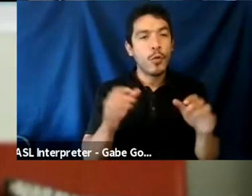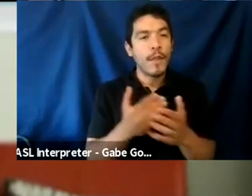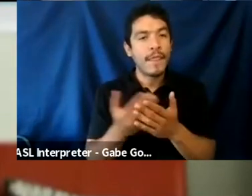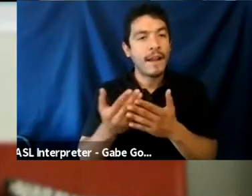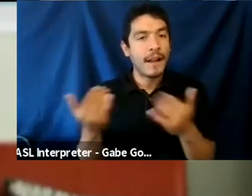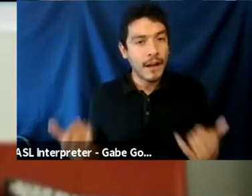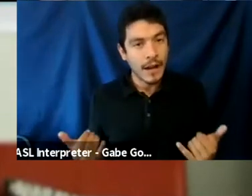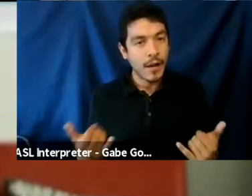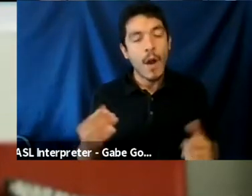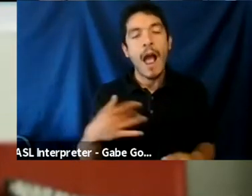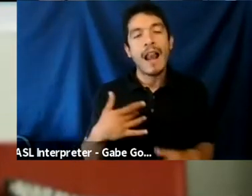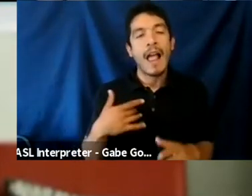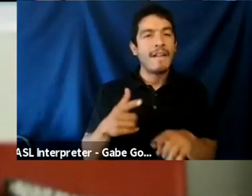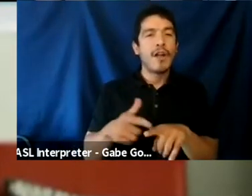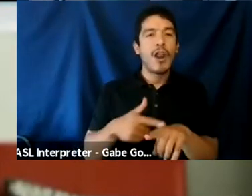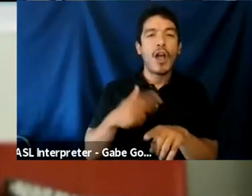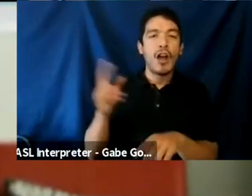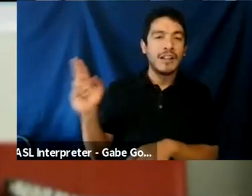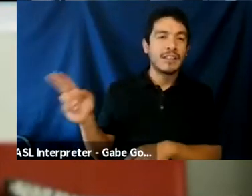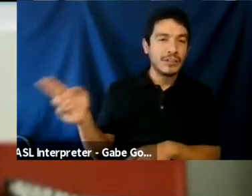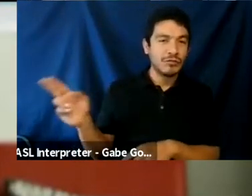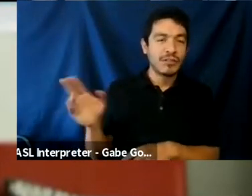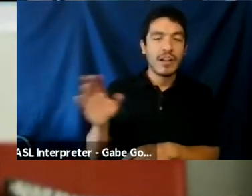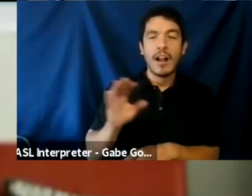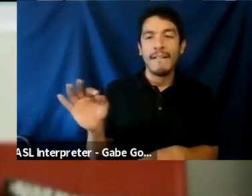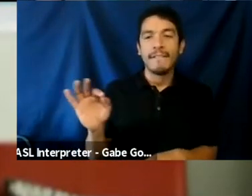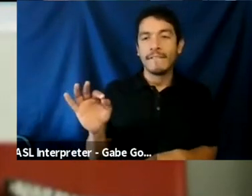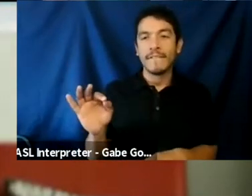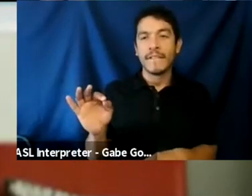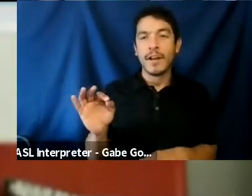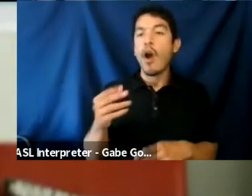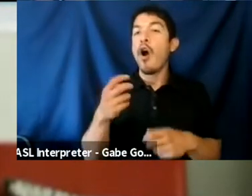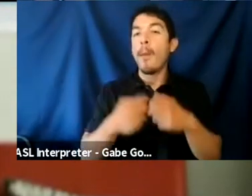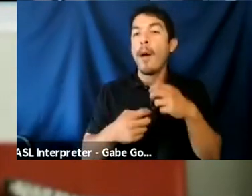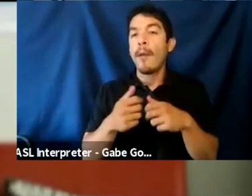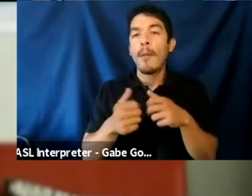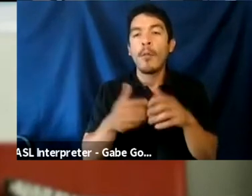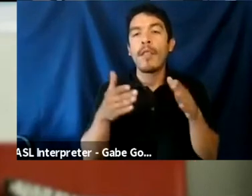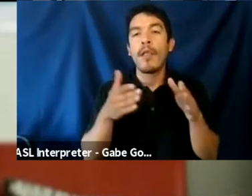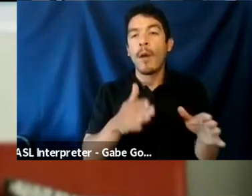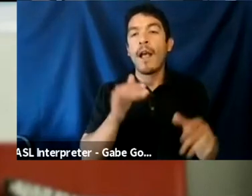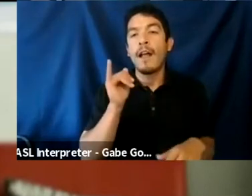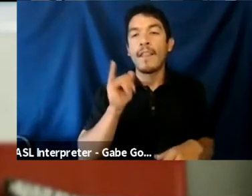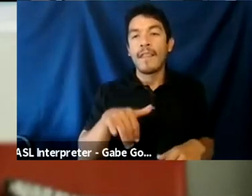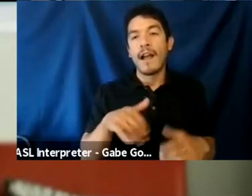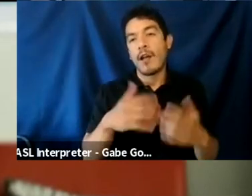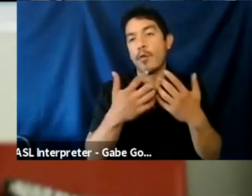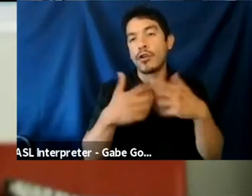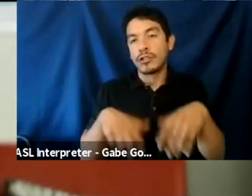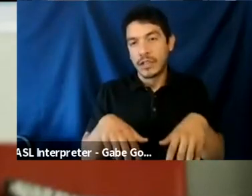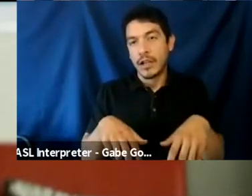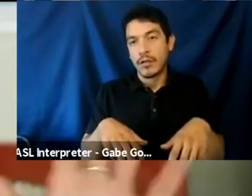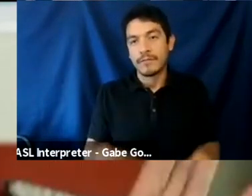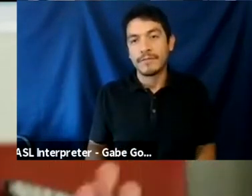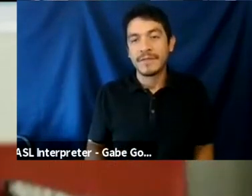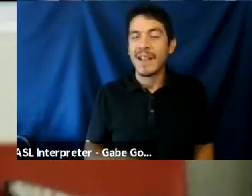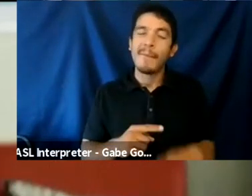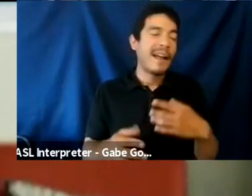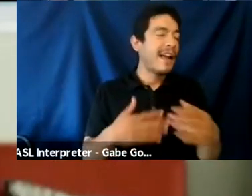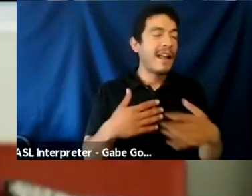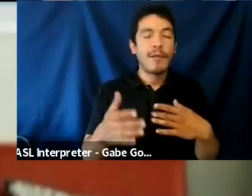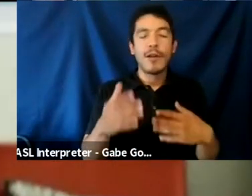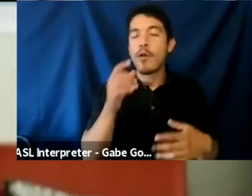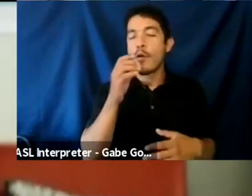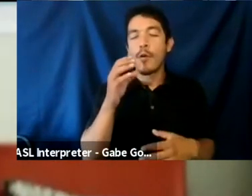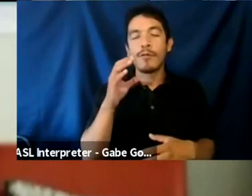have a long history of, uh, problems with the way that, that, that, uh, uh, anyway, whatever, who cares about